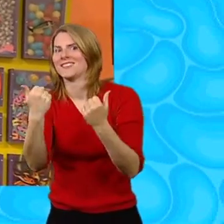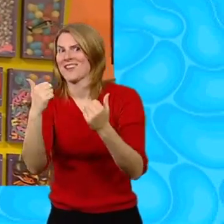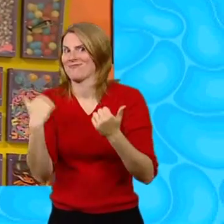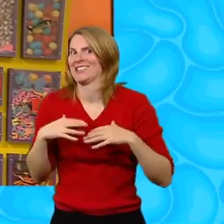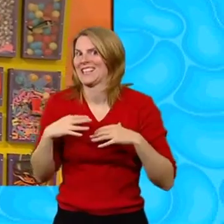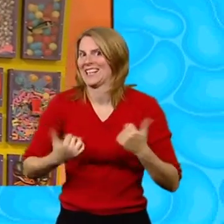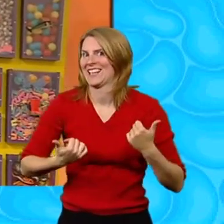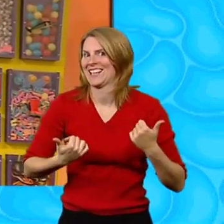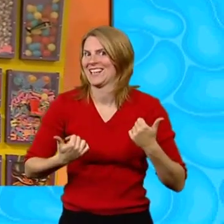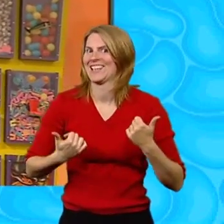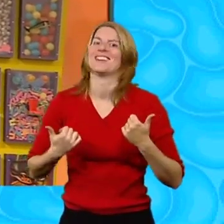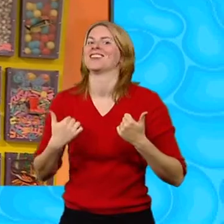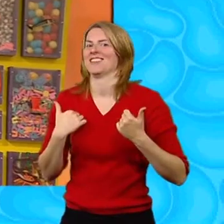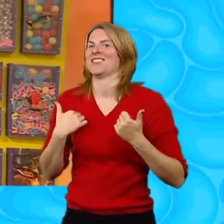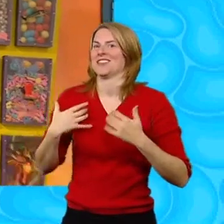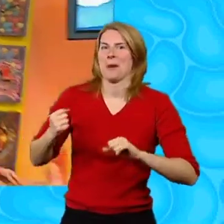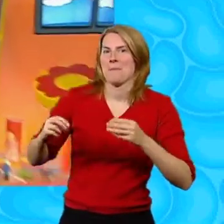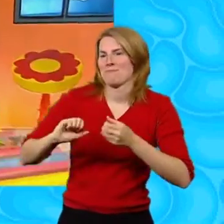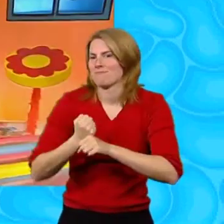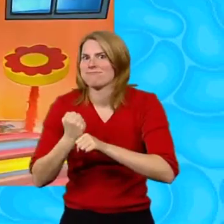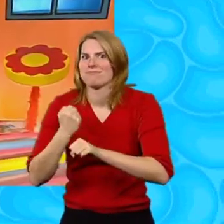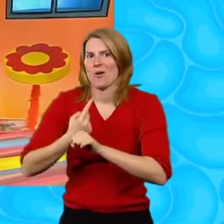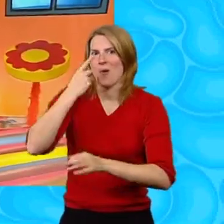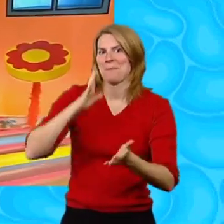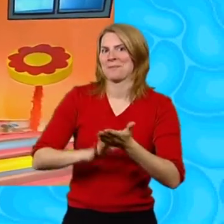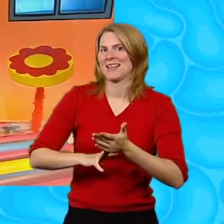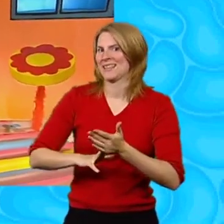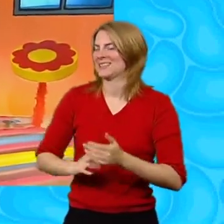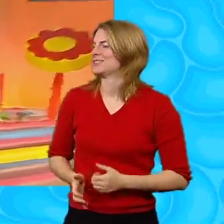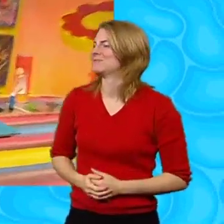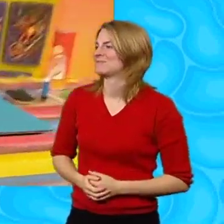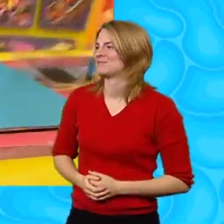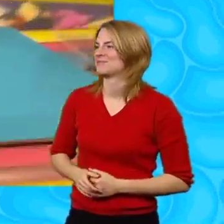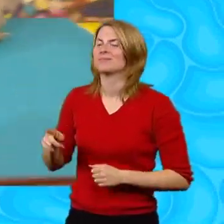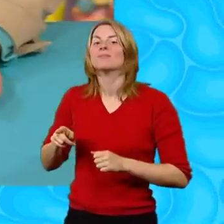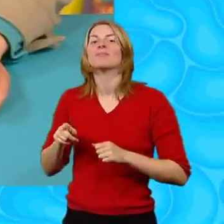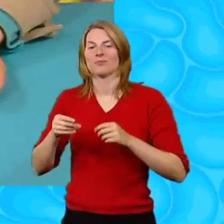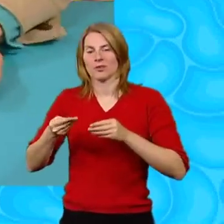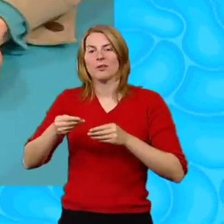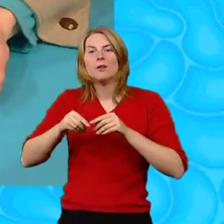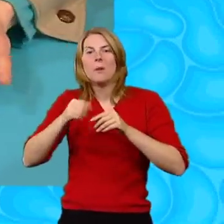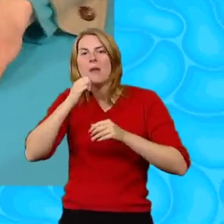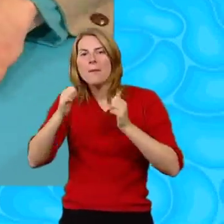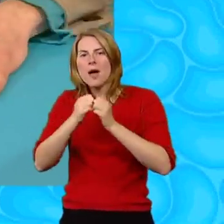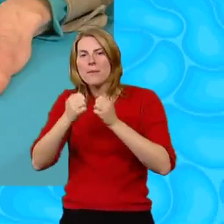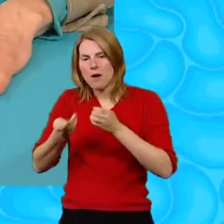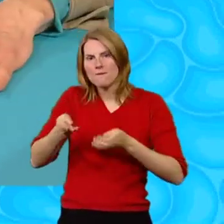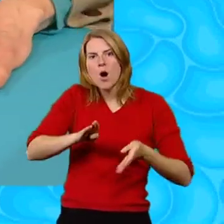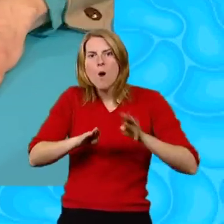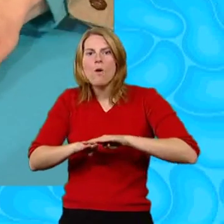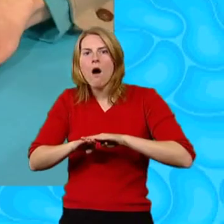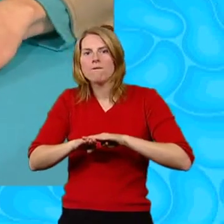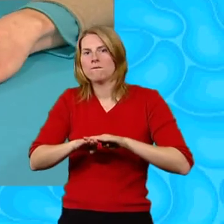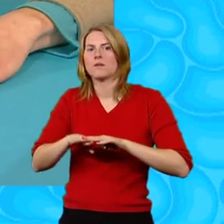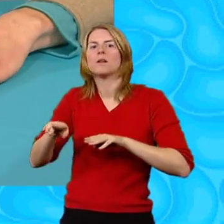Let's make it In a minute Right Let's get a rectangle of black paper And fold it in half Now